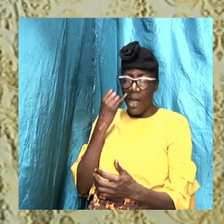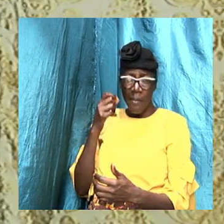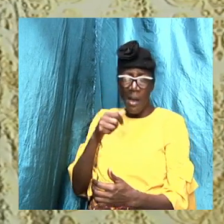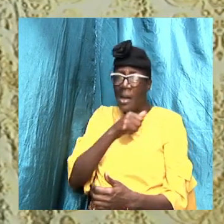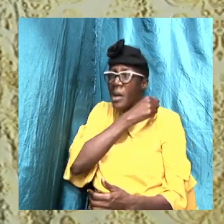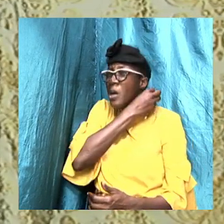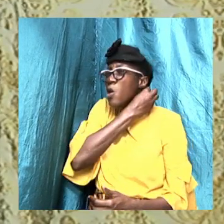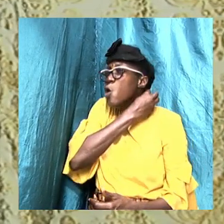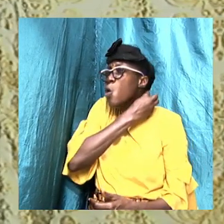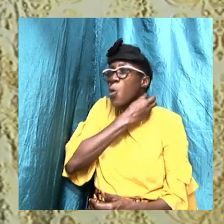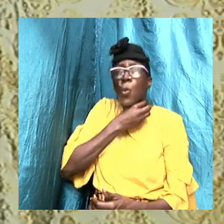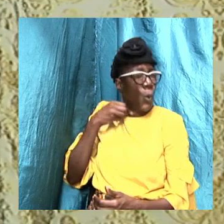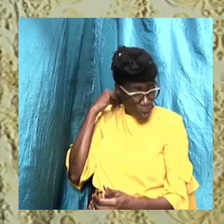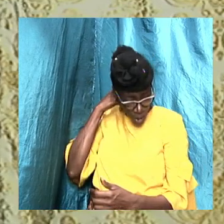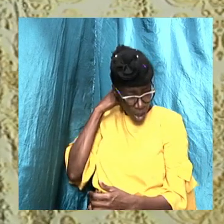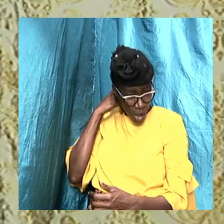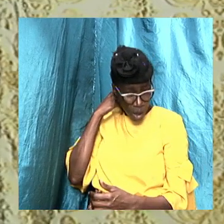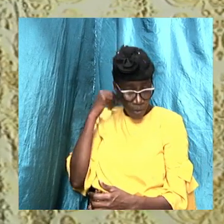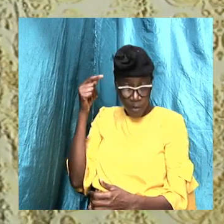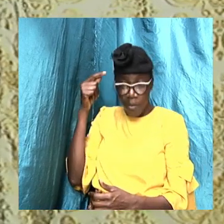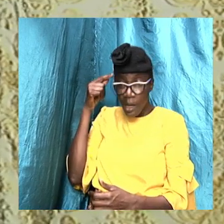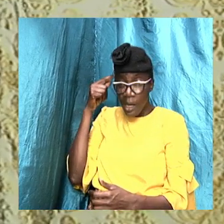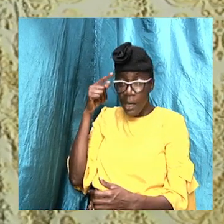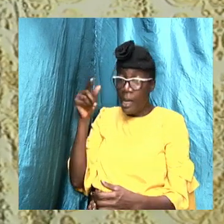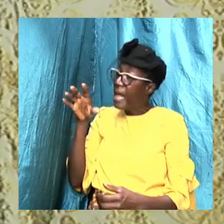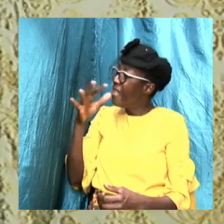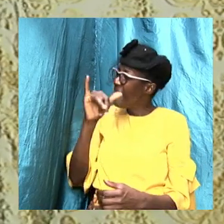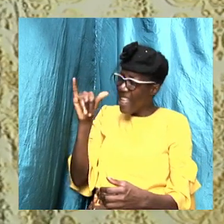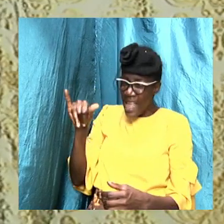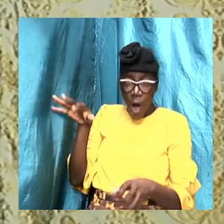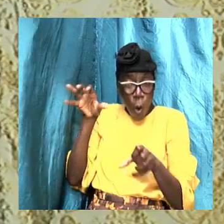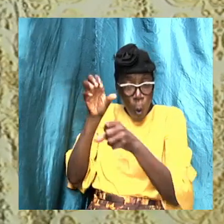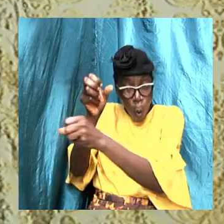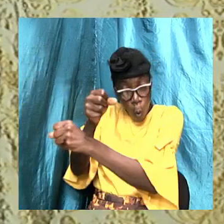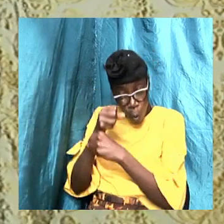cut up, they are going to hold on to this doctrine.